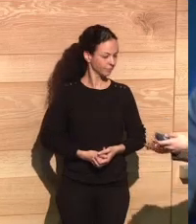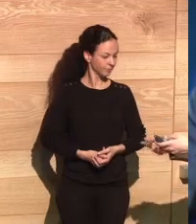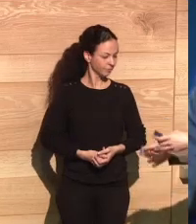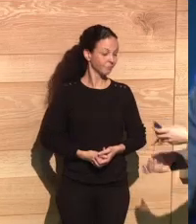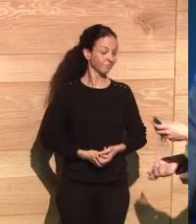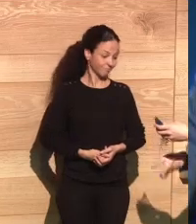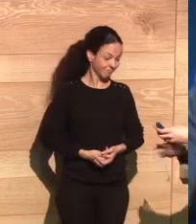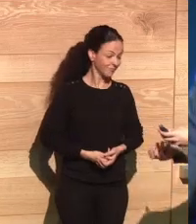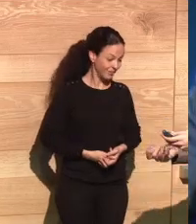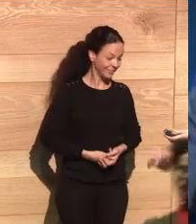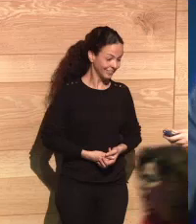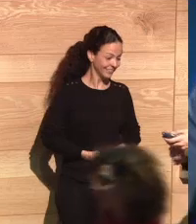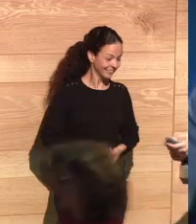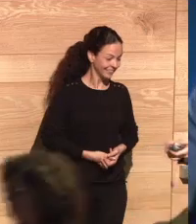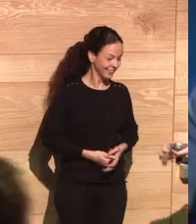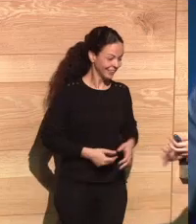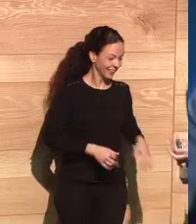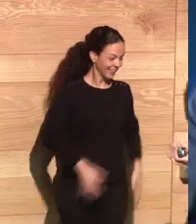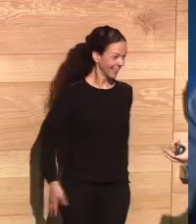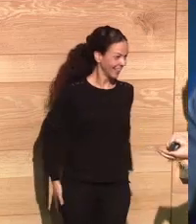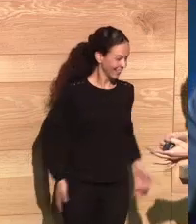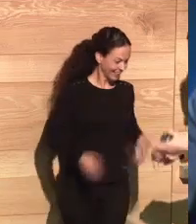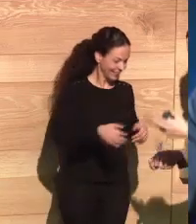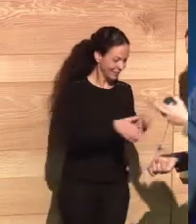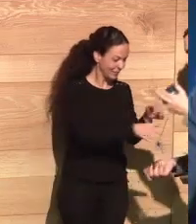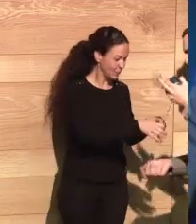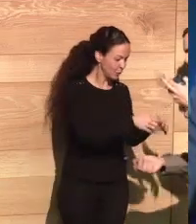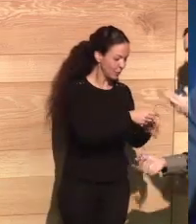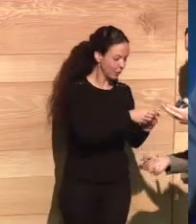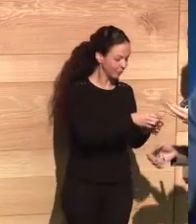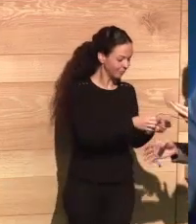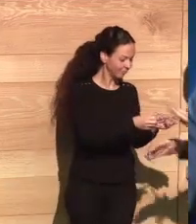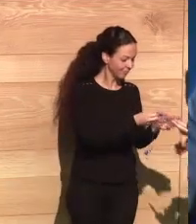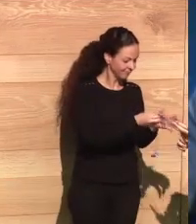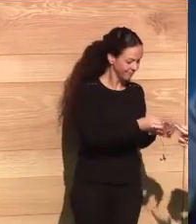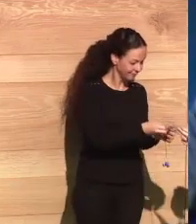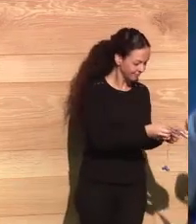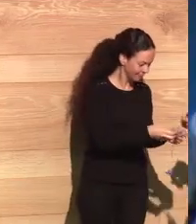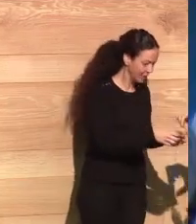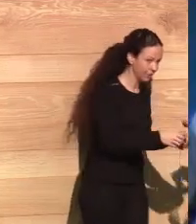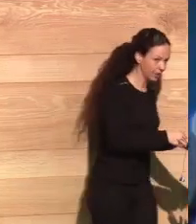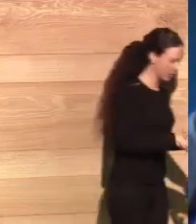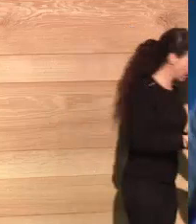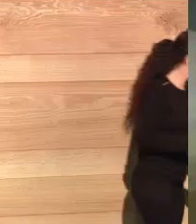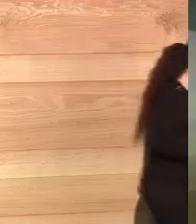So it gives companies the ability to affect your decisions and to manipulate your behaviors.